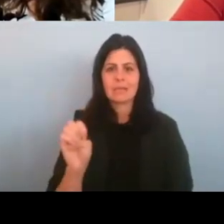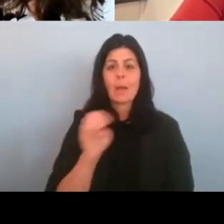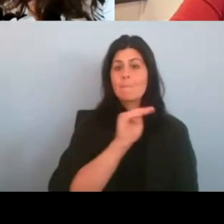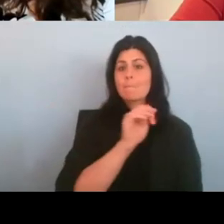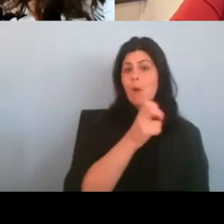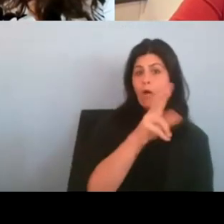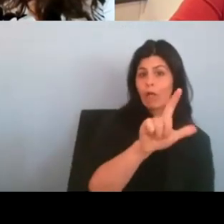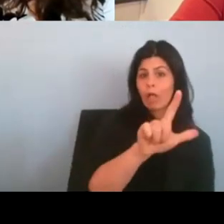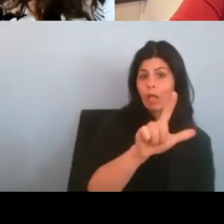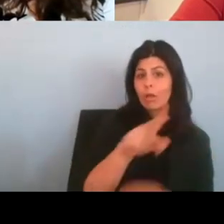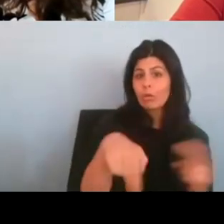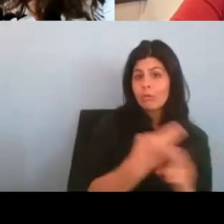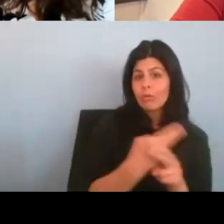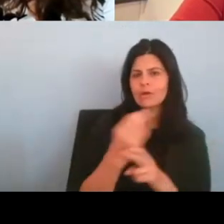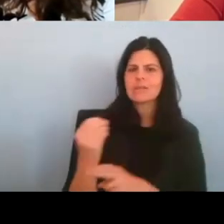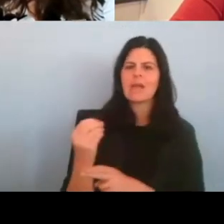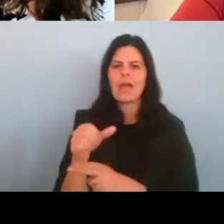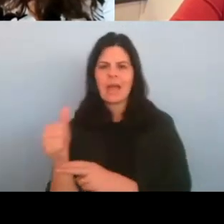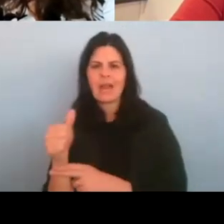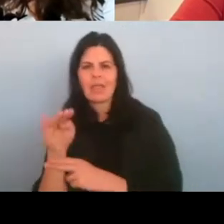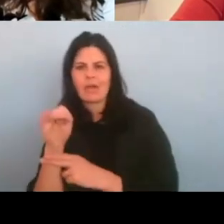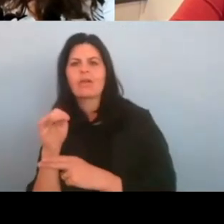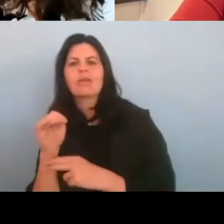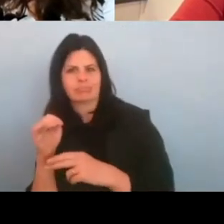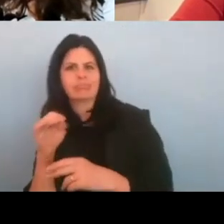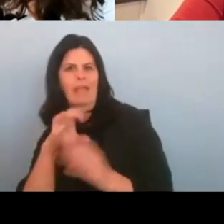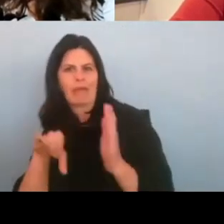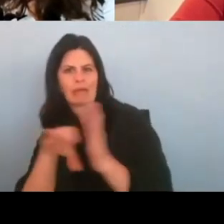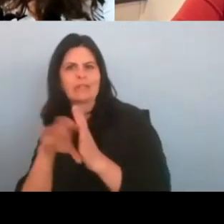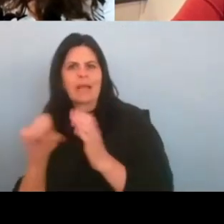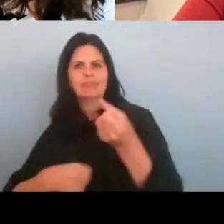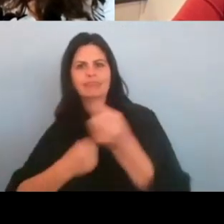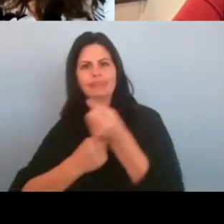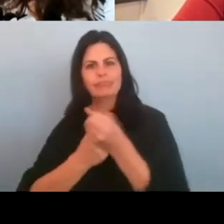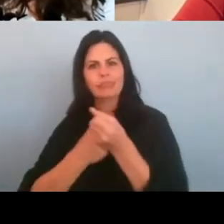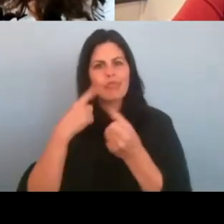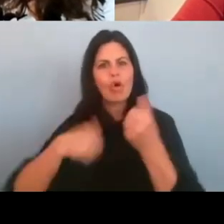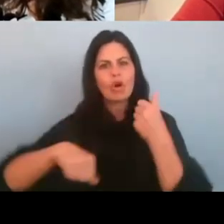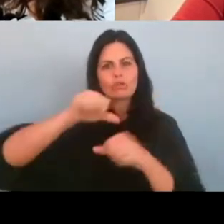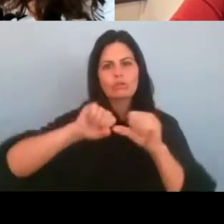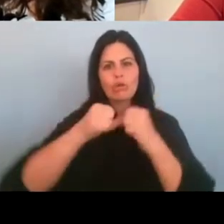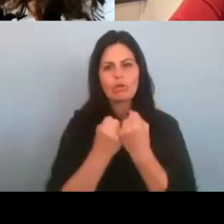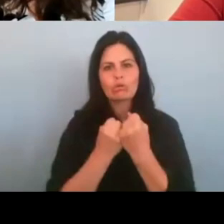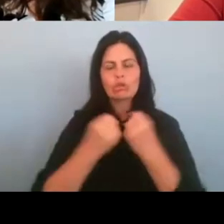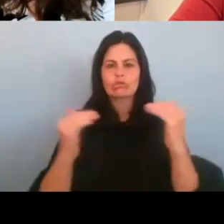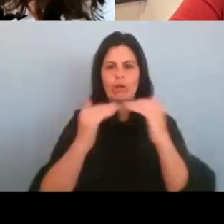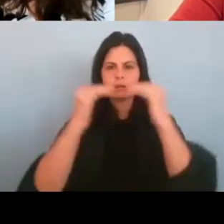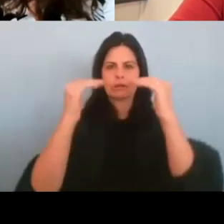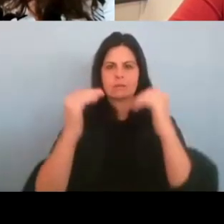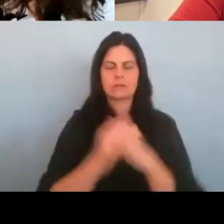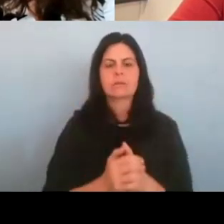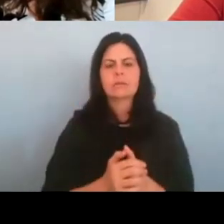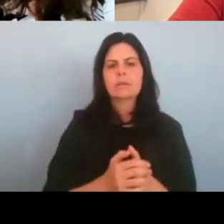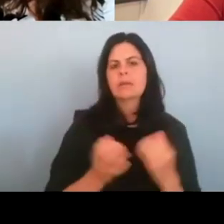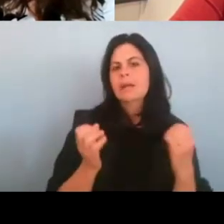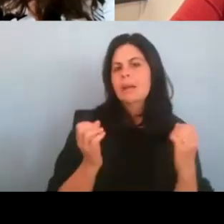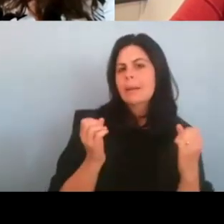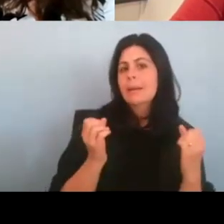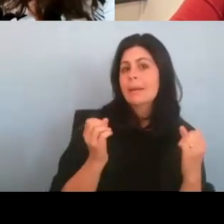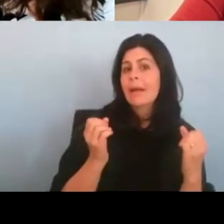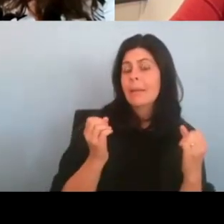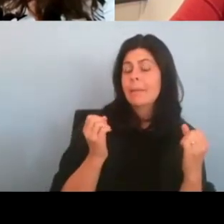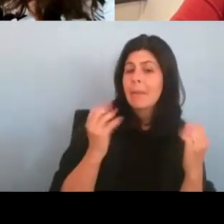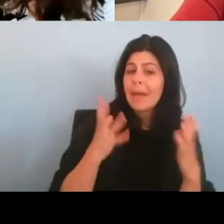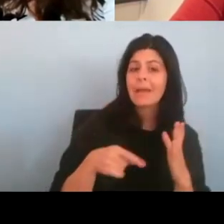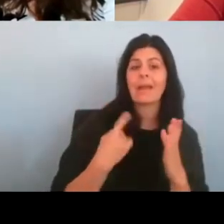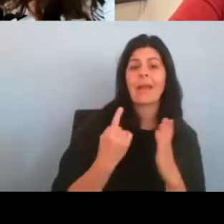championing social justice. After spending untold hours in video village, as